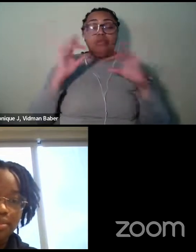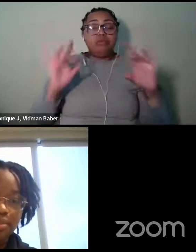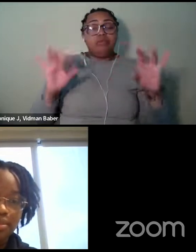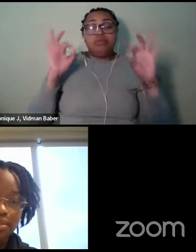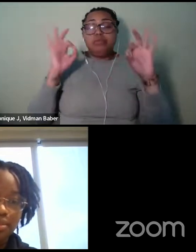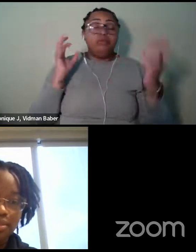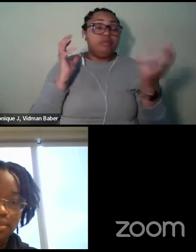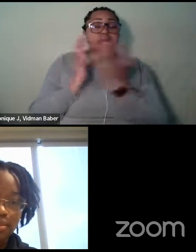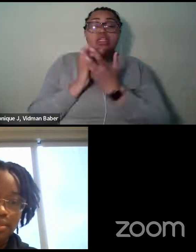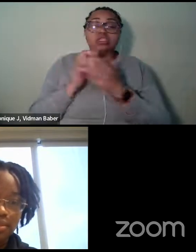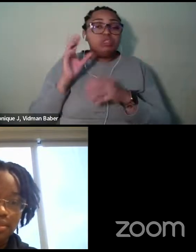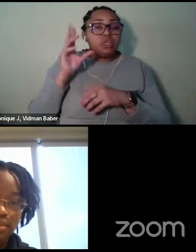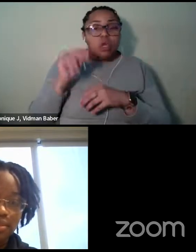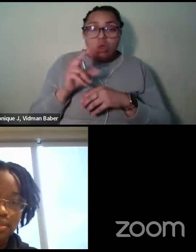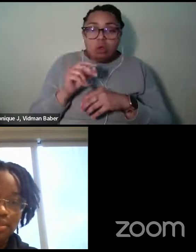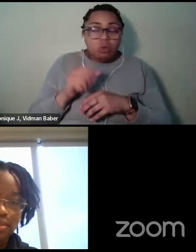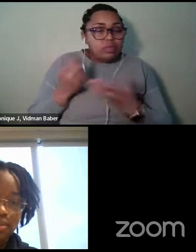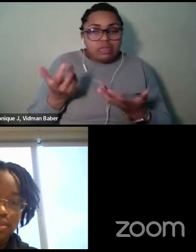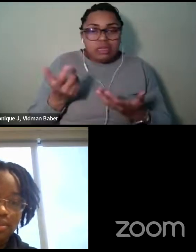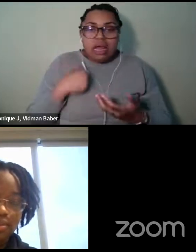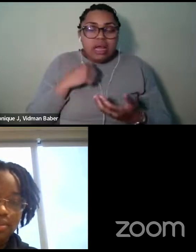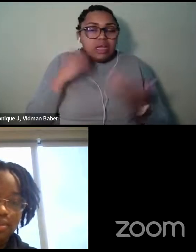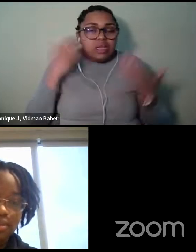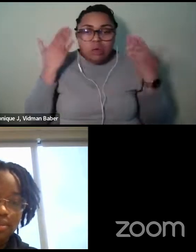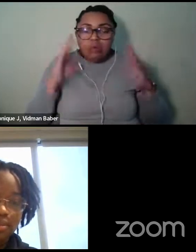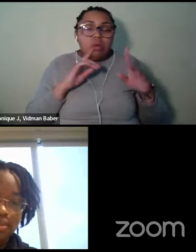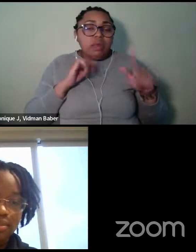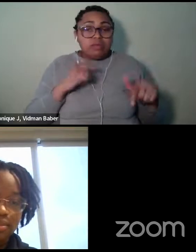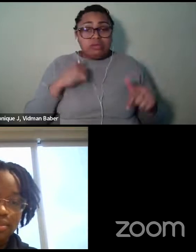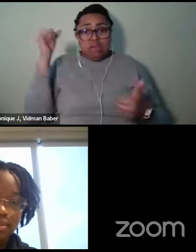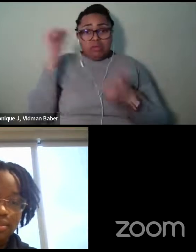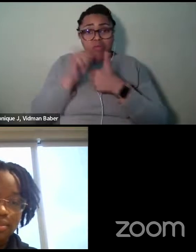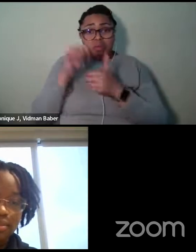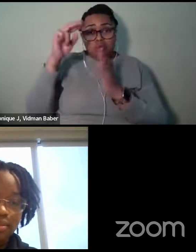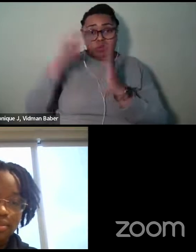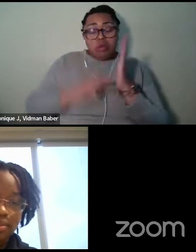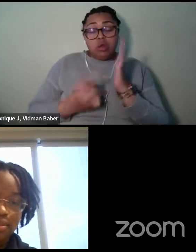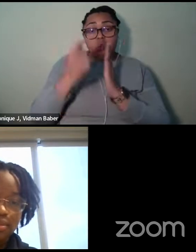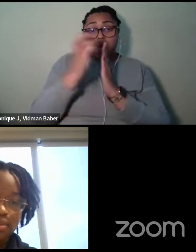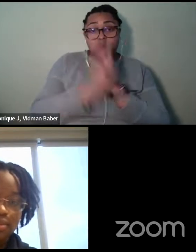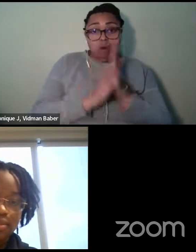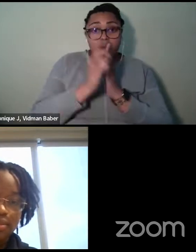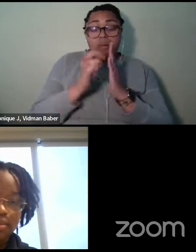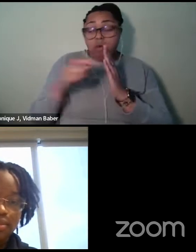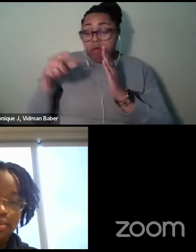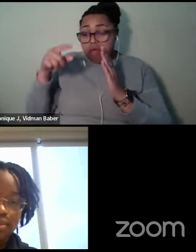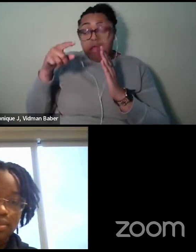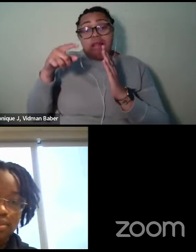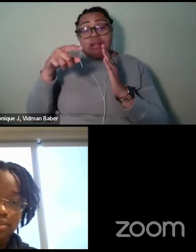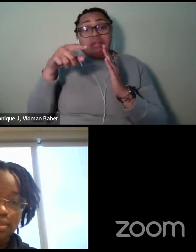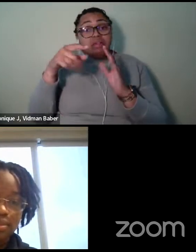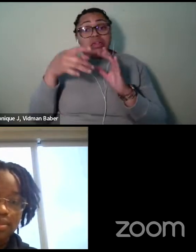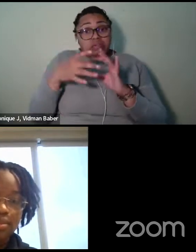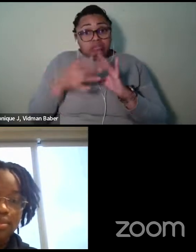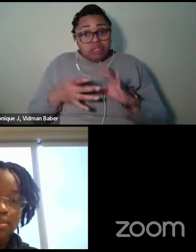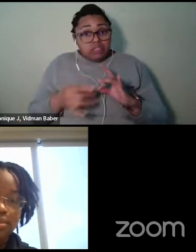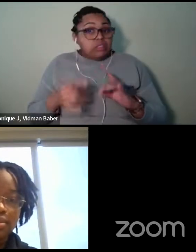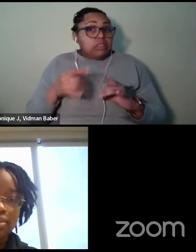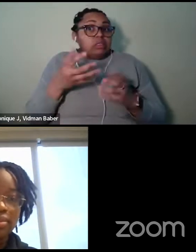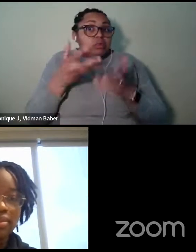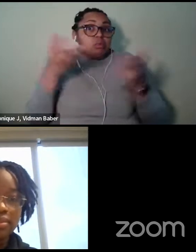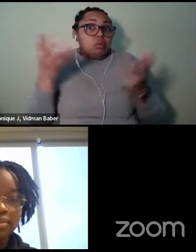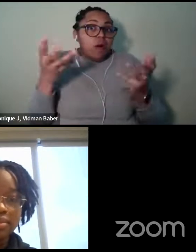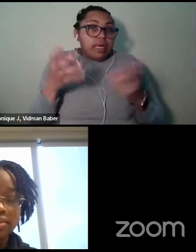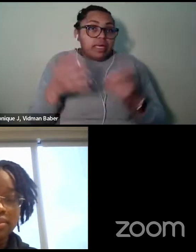I don't know what the answer is. I remember reading one of the articles and they were saying that basically